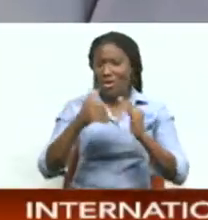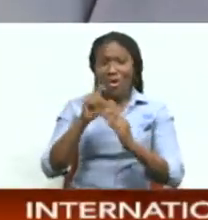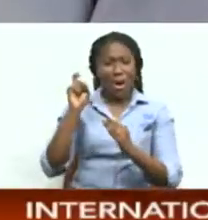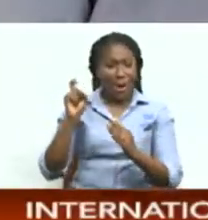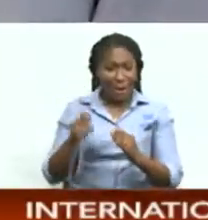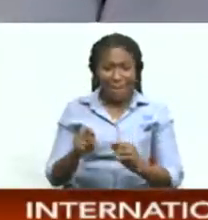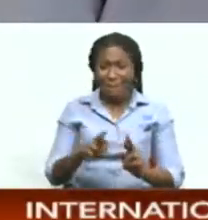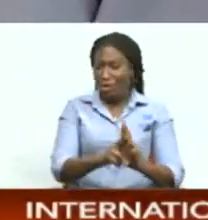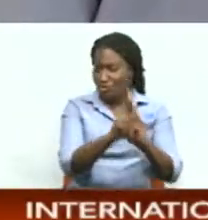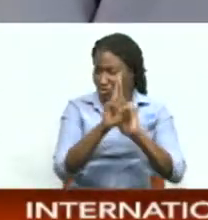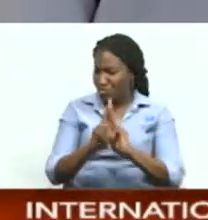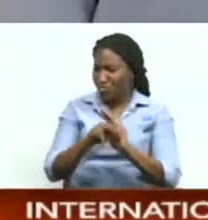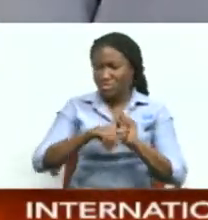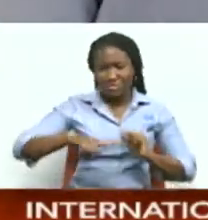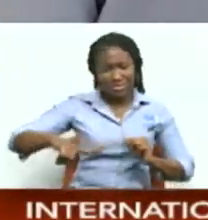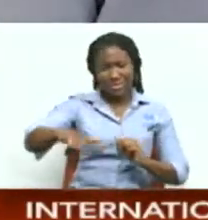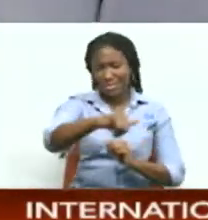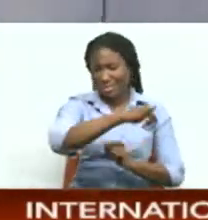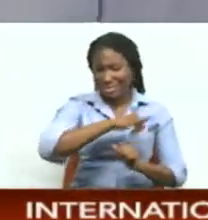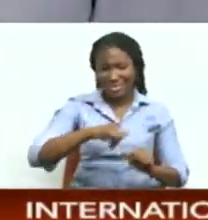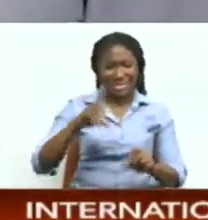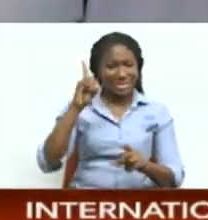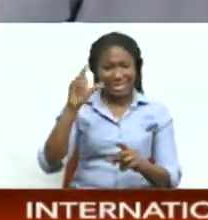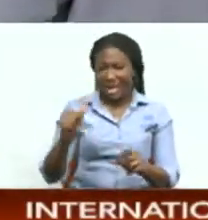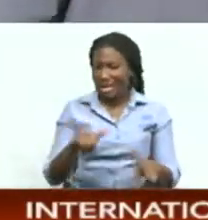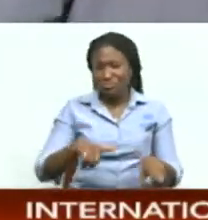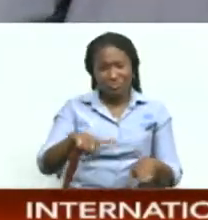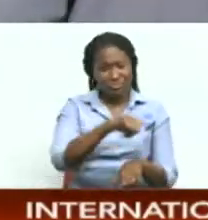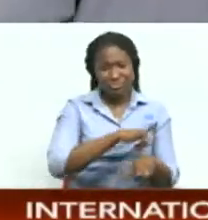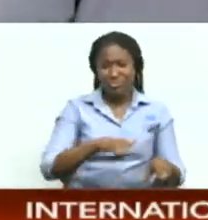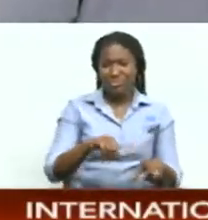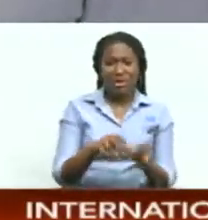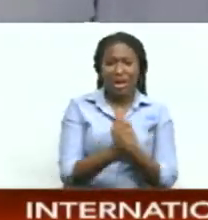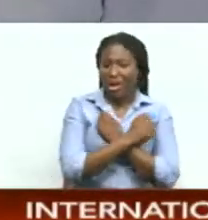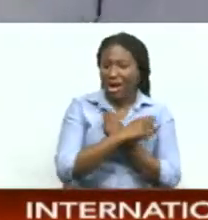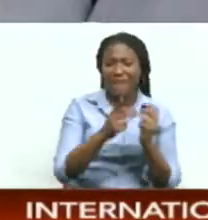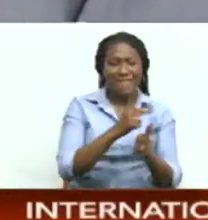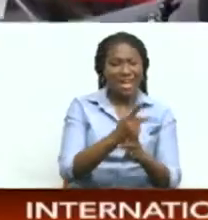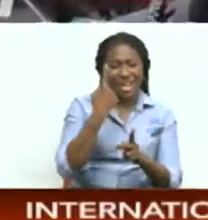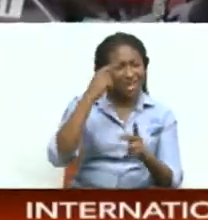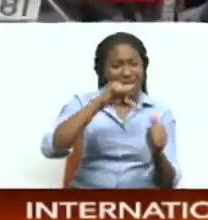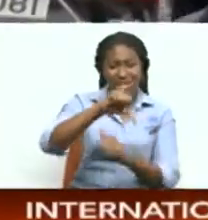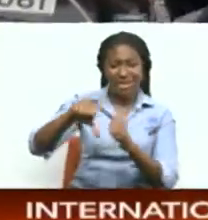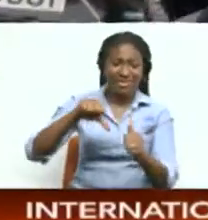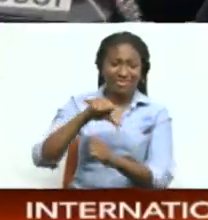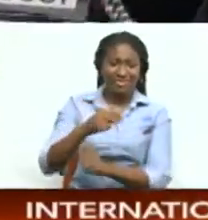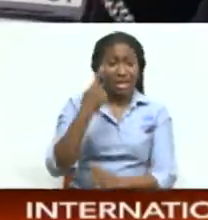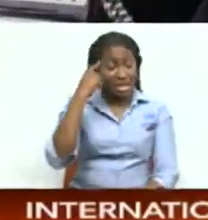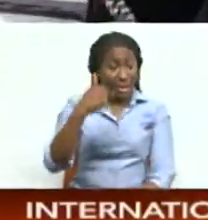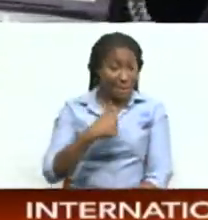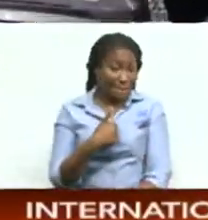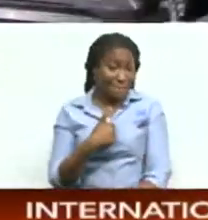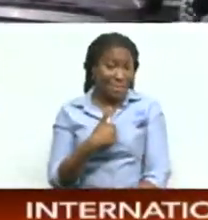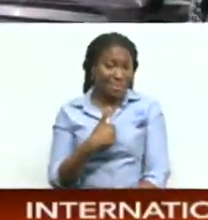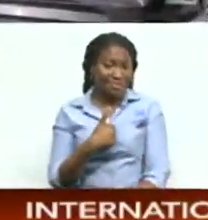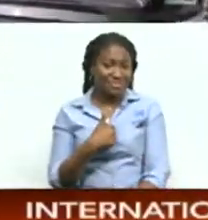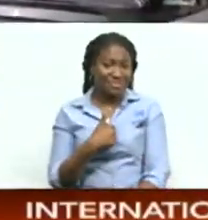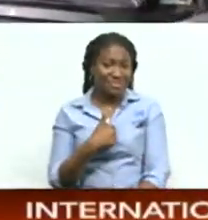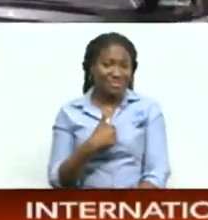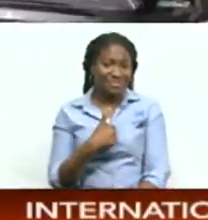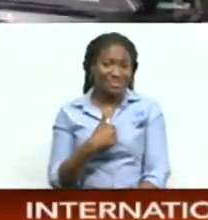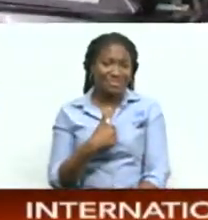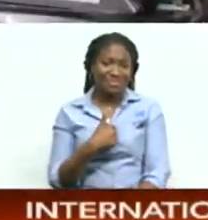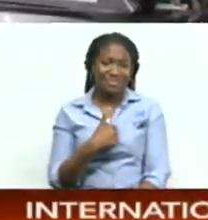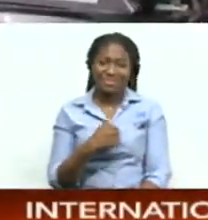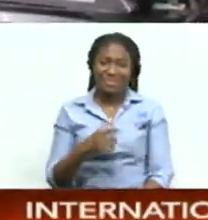same respect as the same as those with disabilities I find just love and care for one another to me is justice just